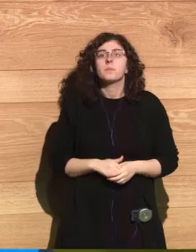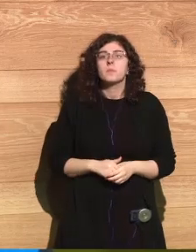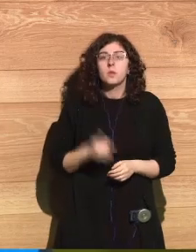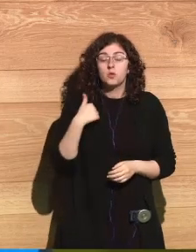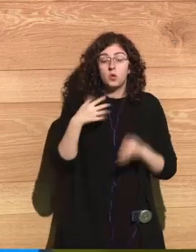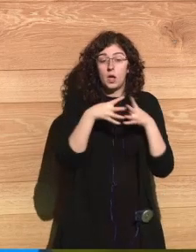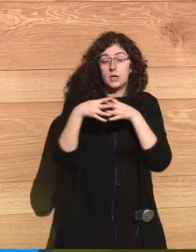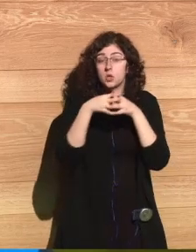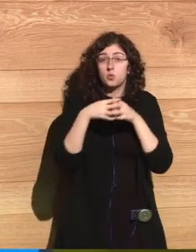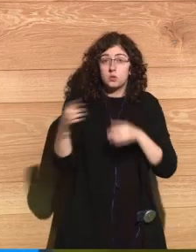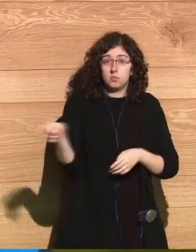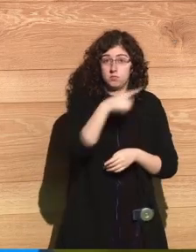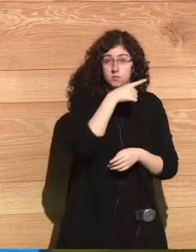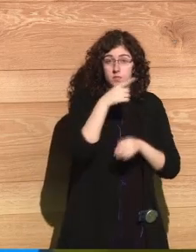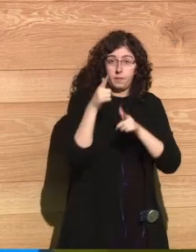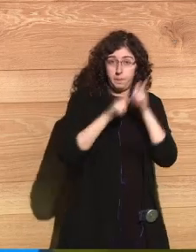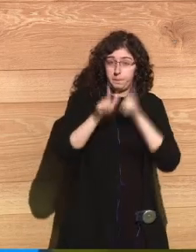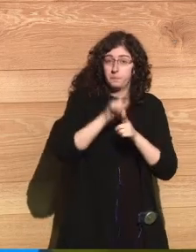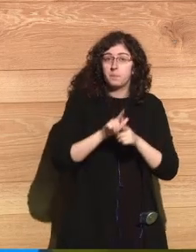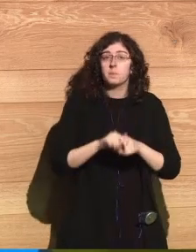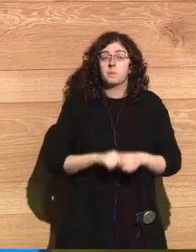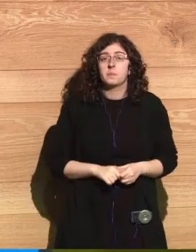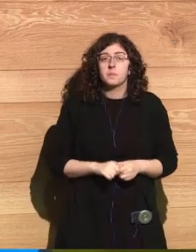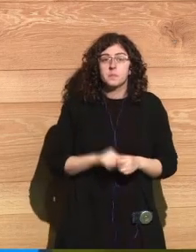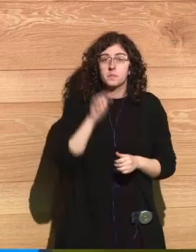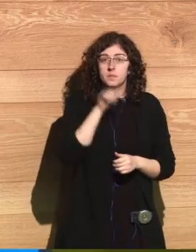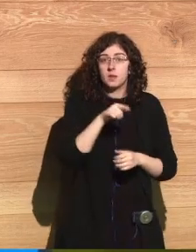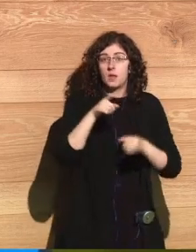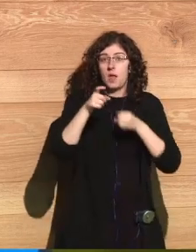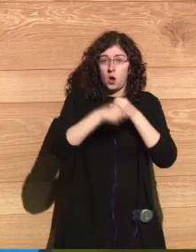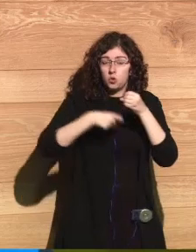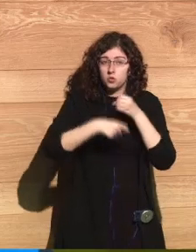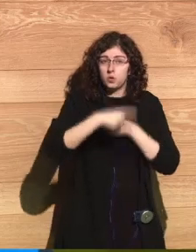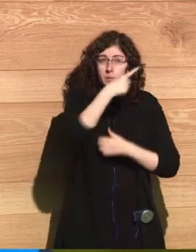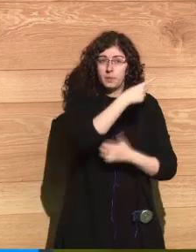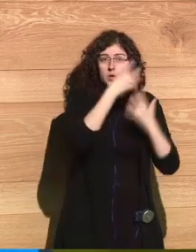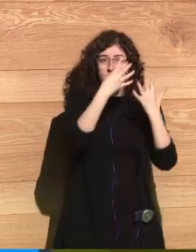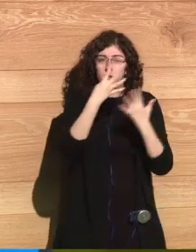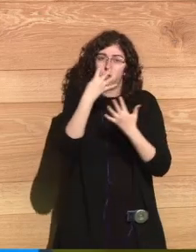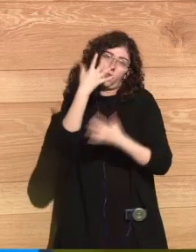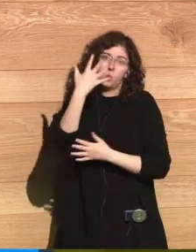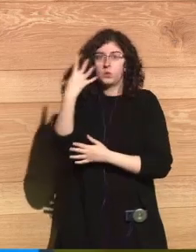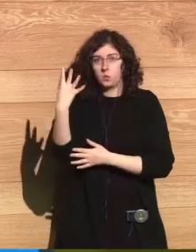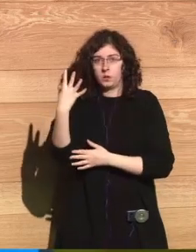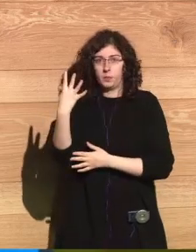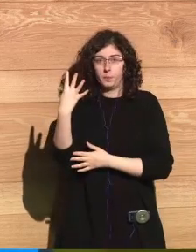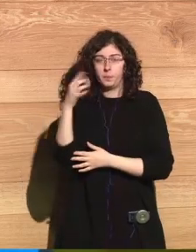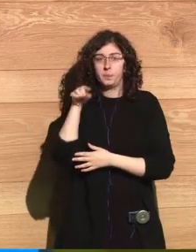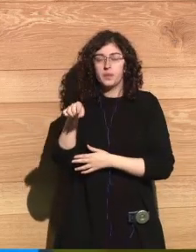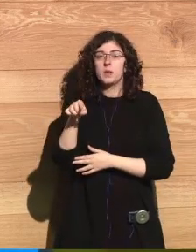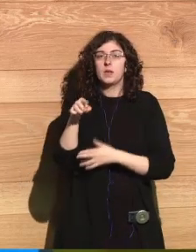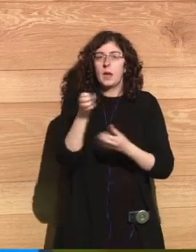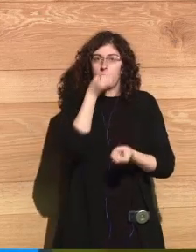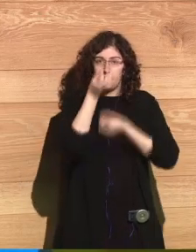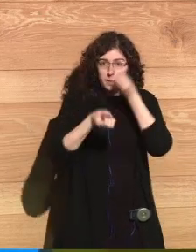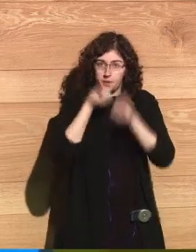the August of 1954. That spring, I think